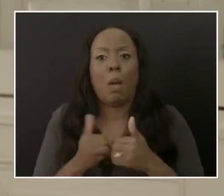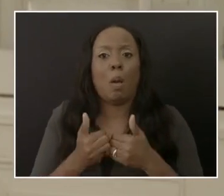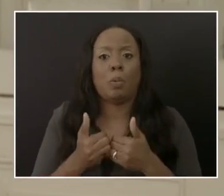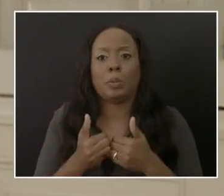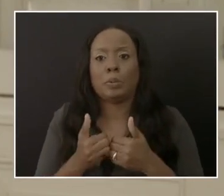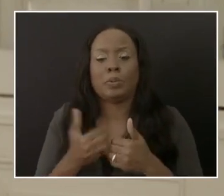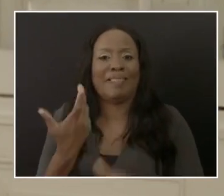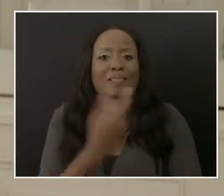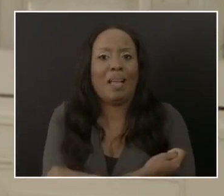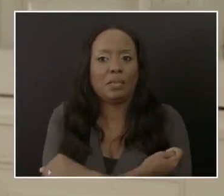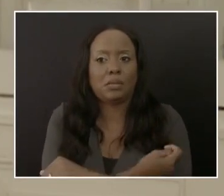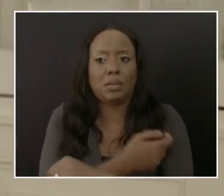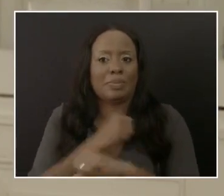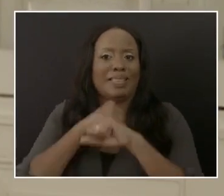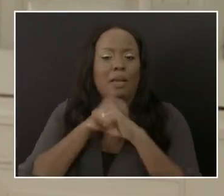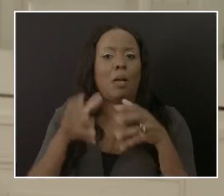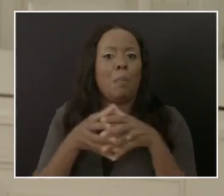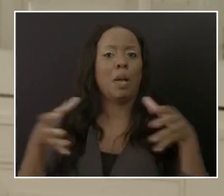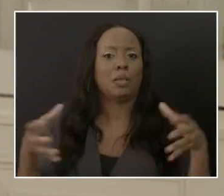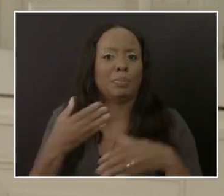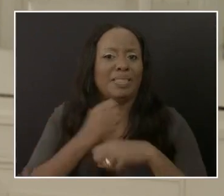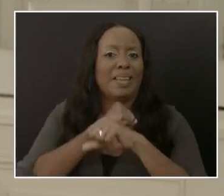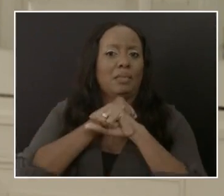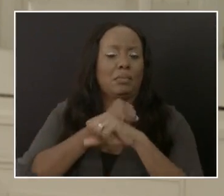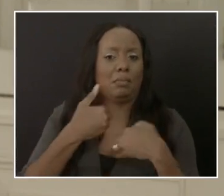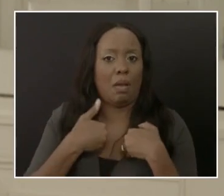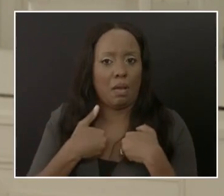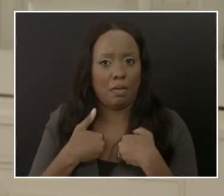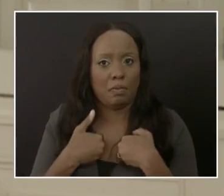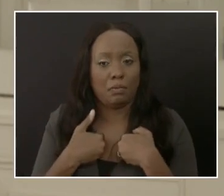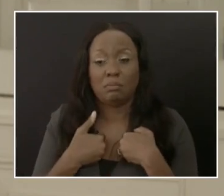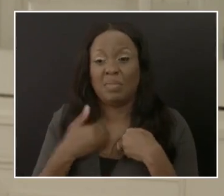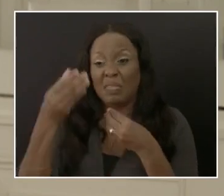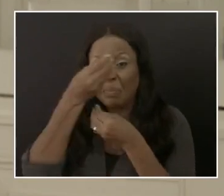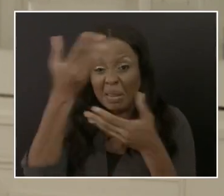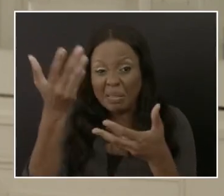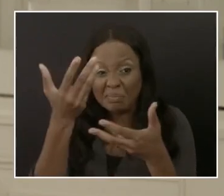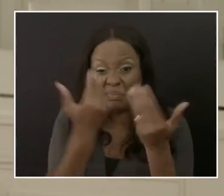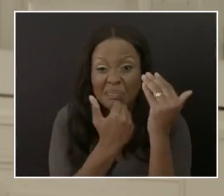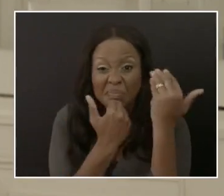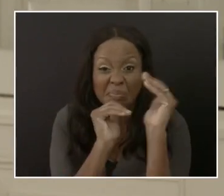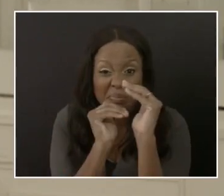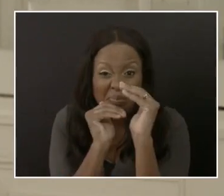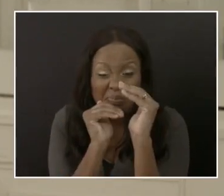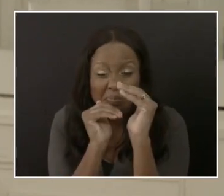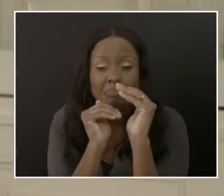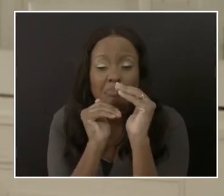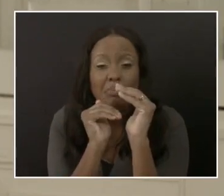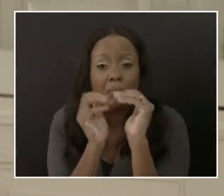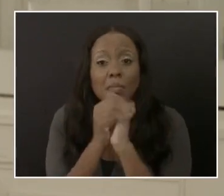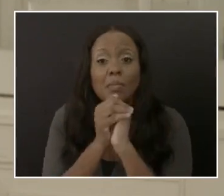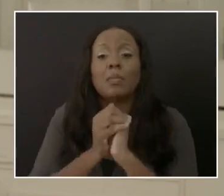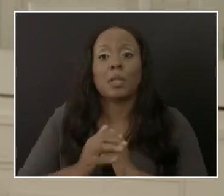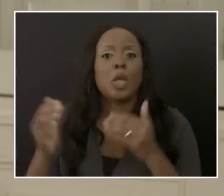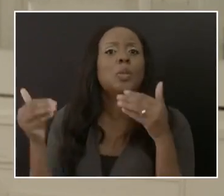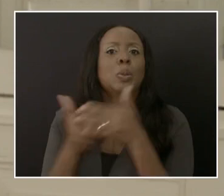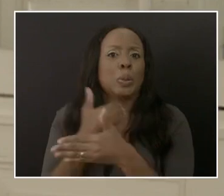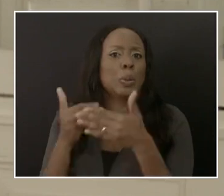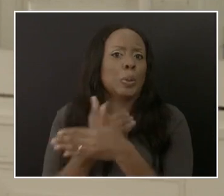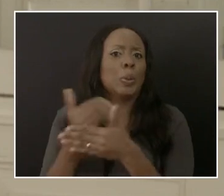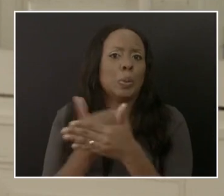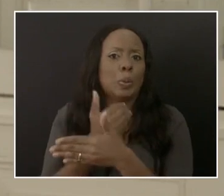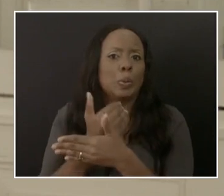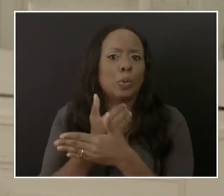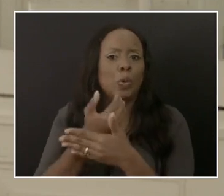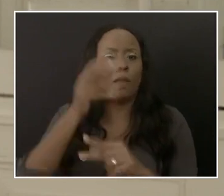The information we have is limited because this is a relatively new virus.